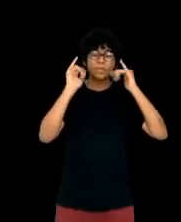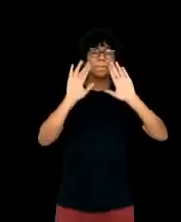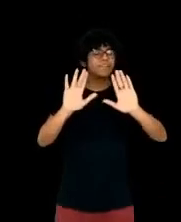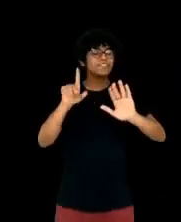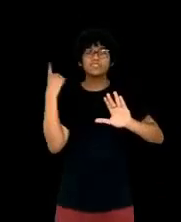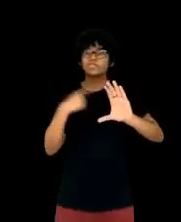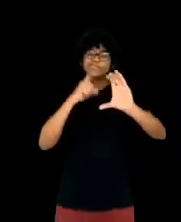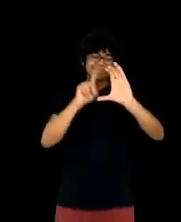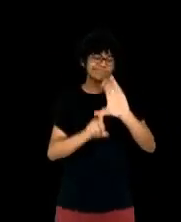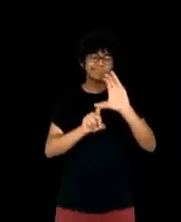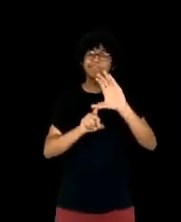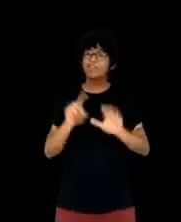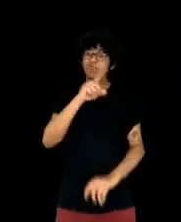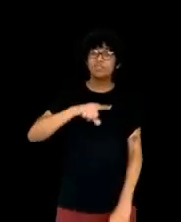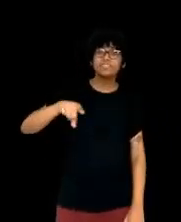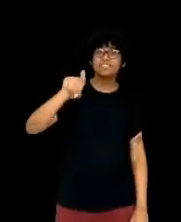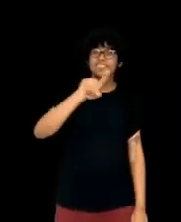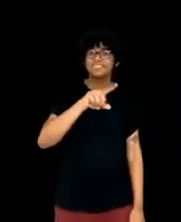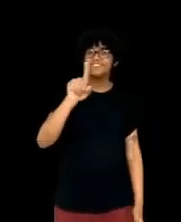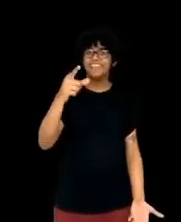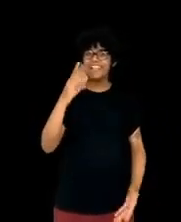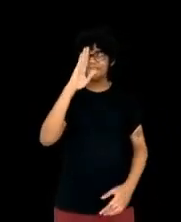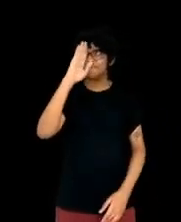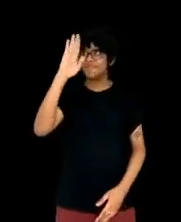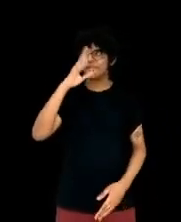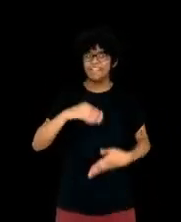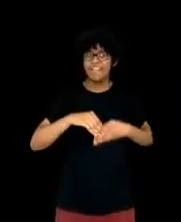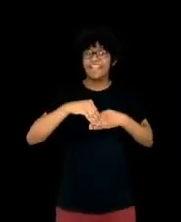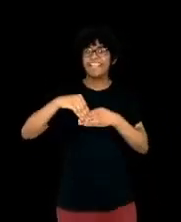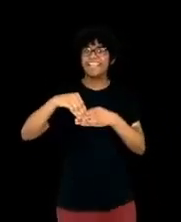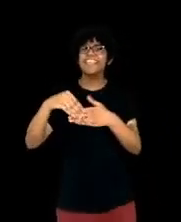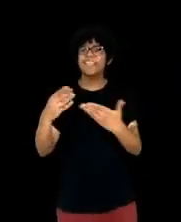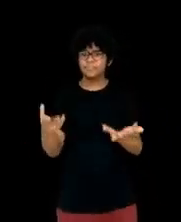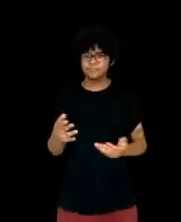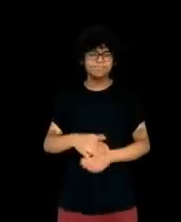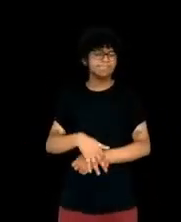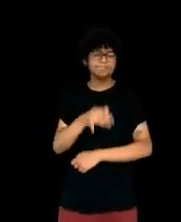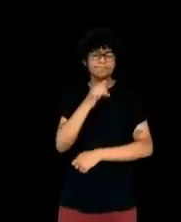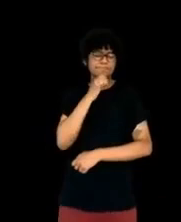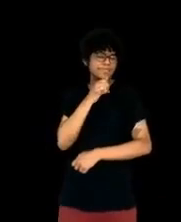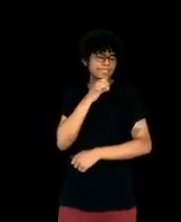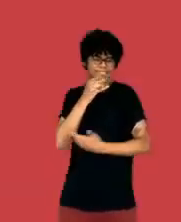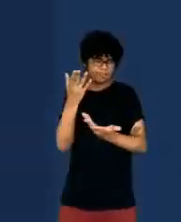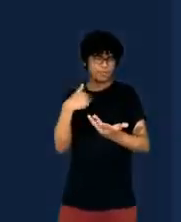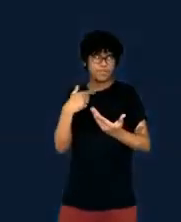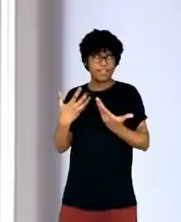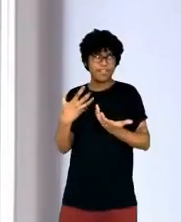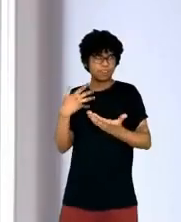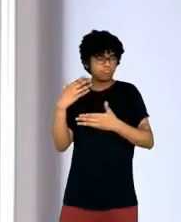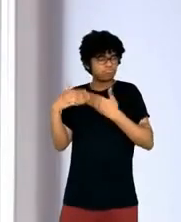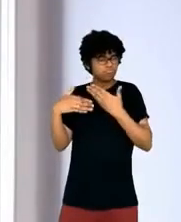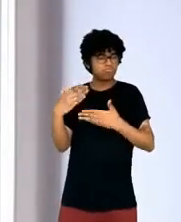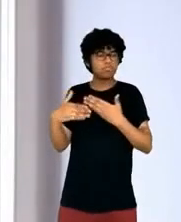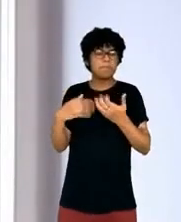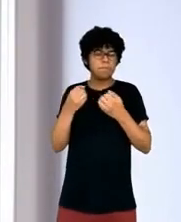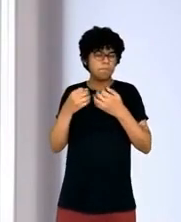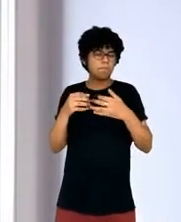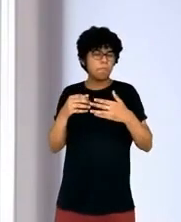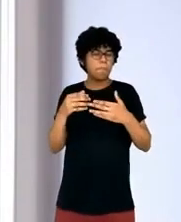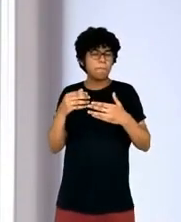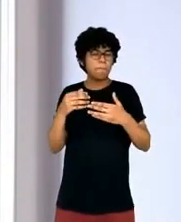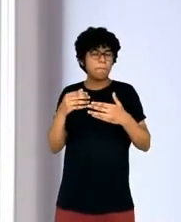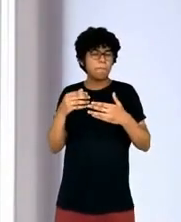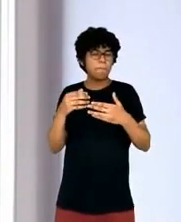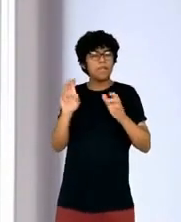Let me put a little bit of a finer point on that last point around collaboration. Transforming